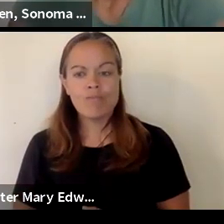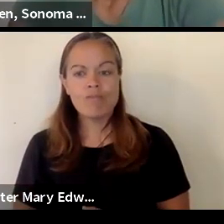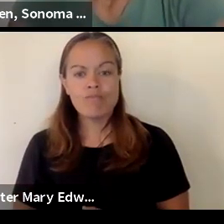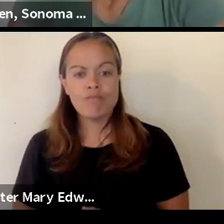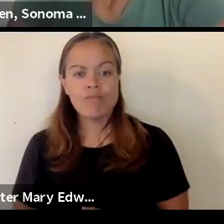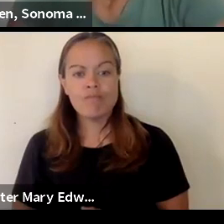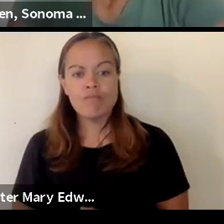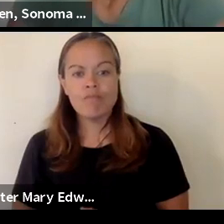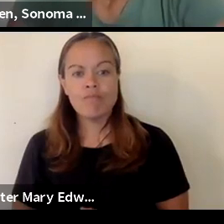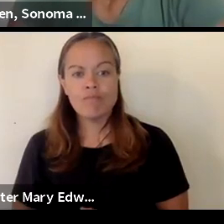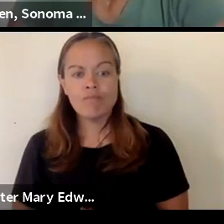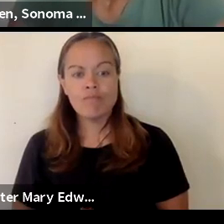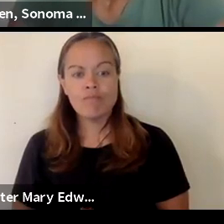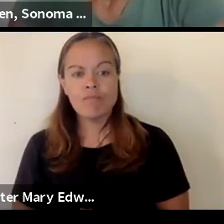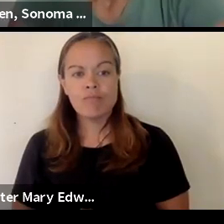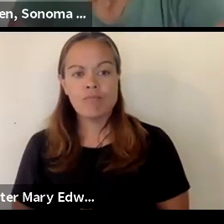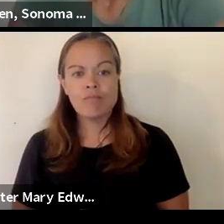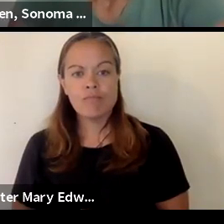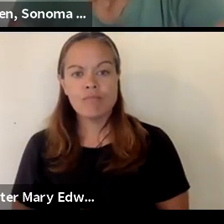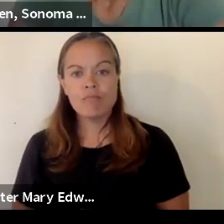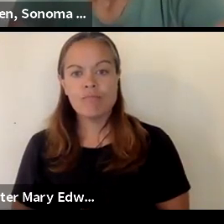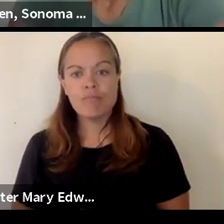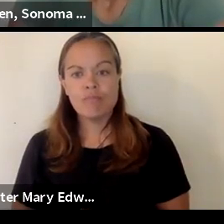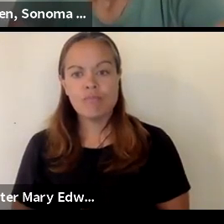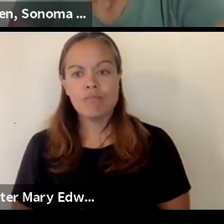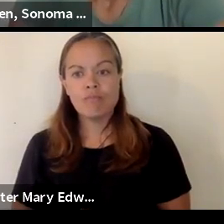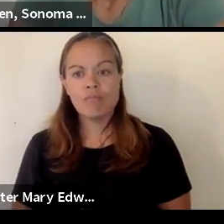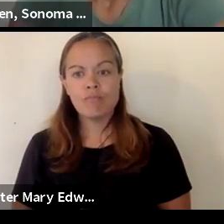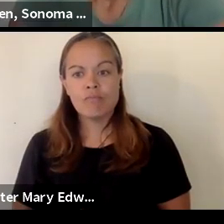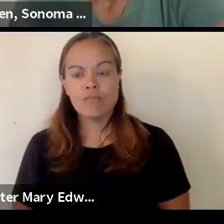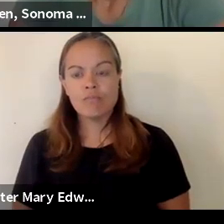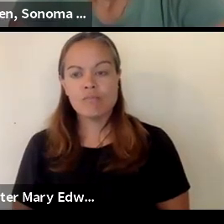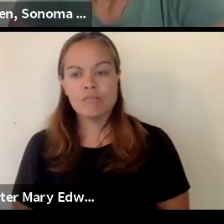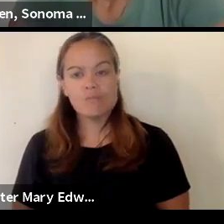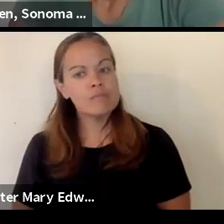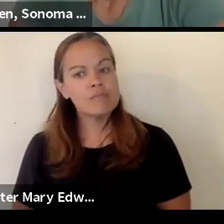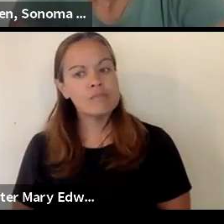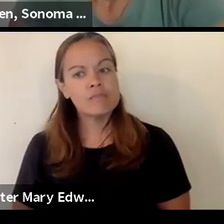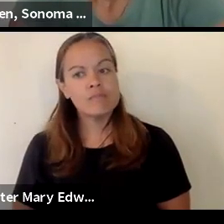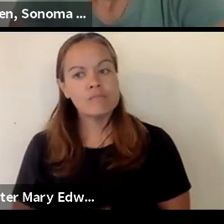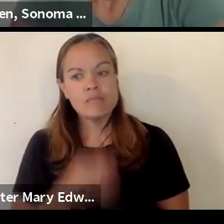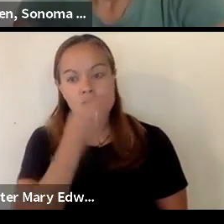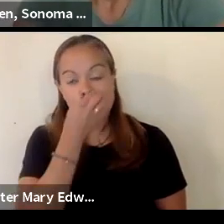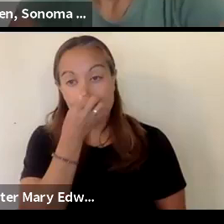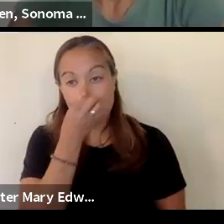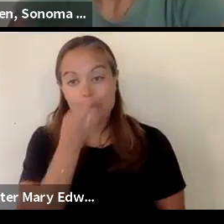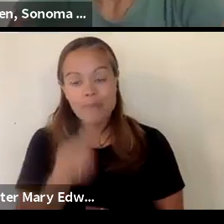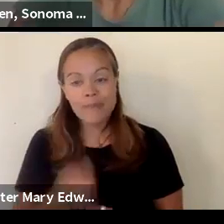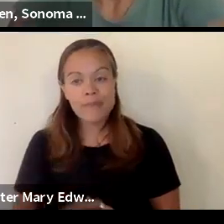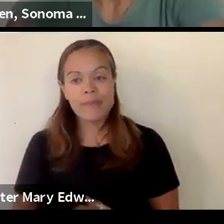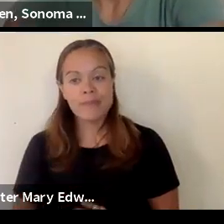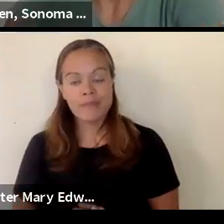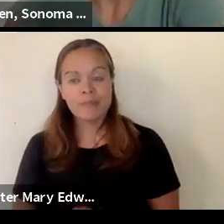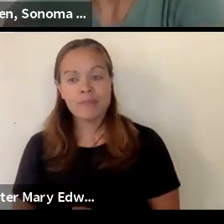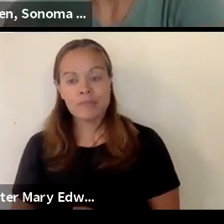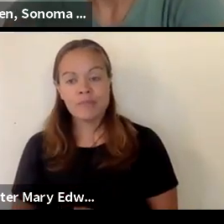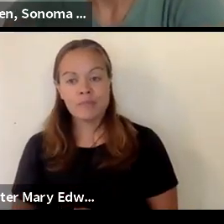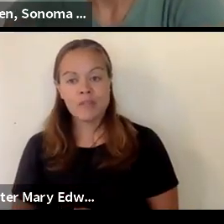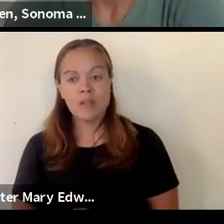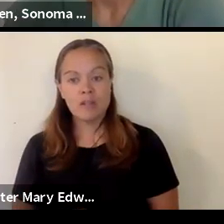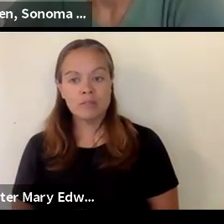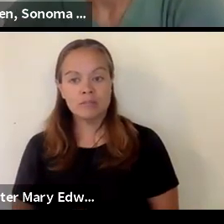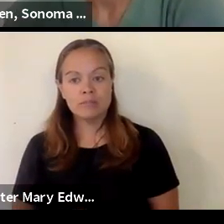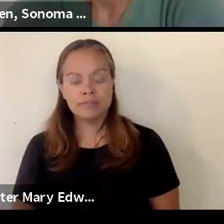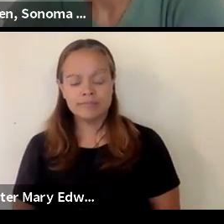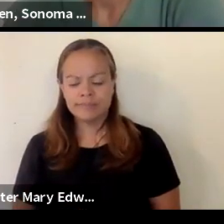por nuestro canal de youtube por interpretación al español para escuchar la versión en español puede usar el link to youtube que se